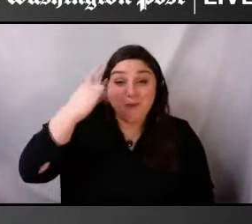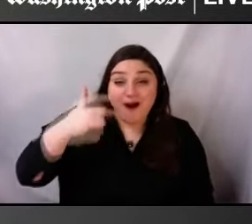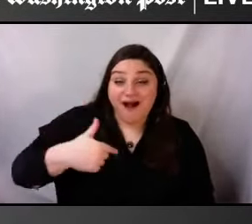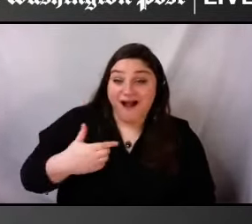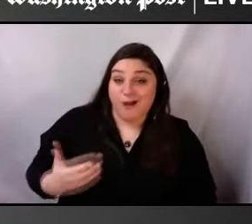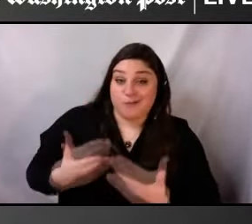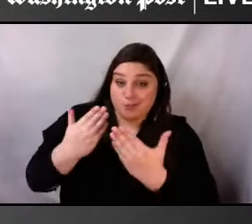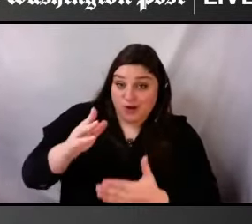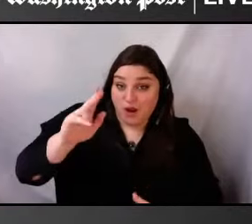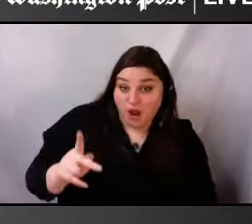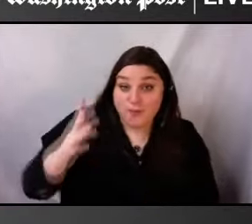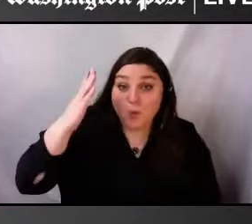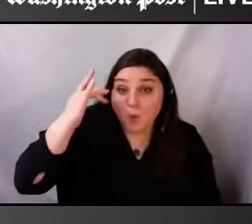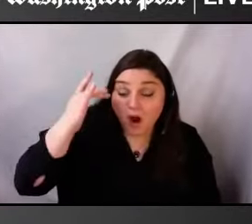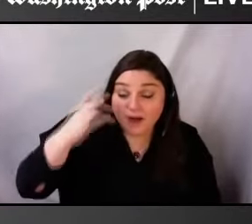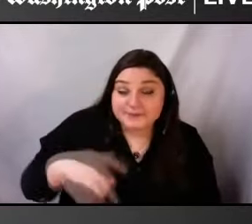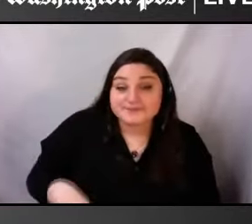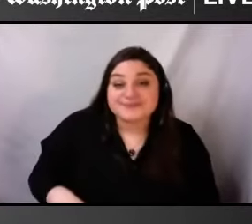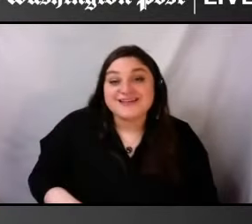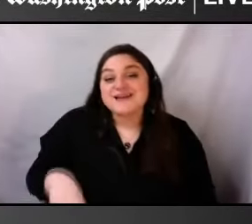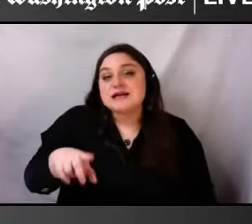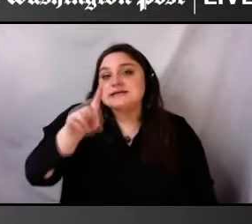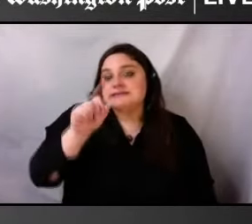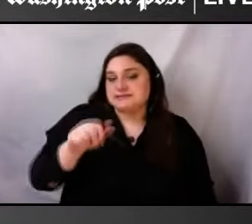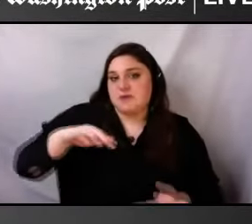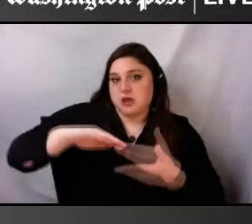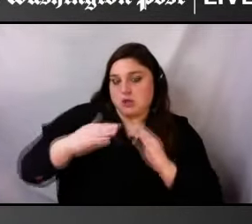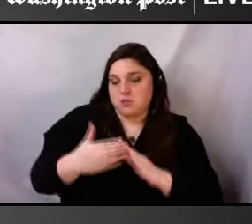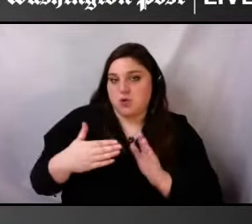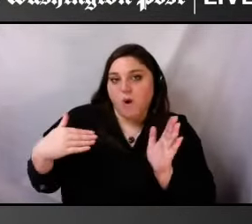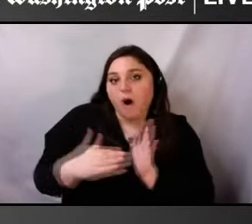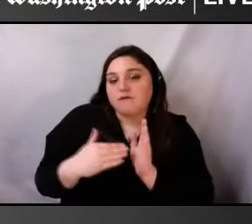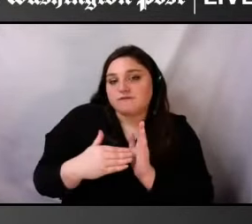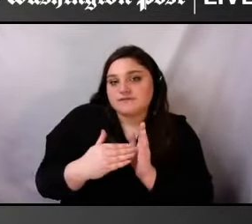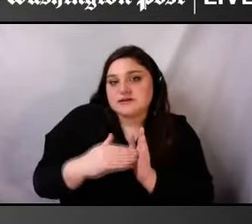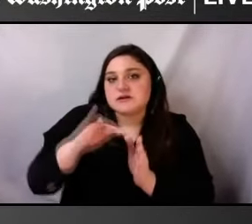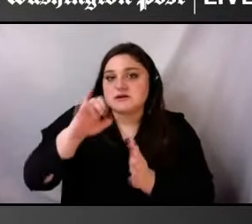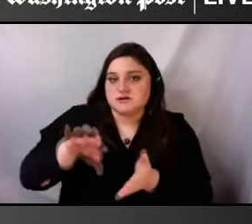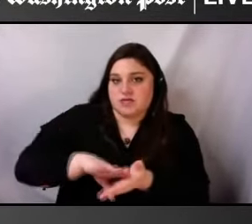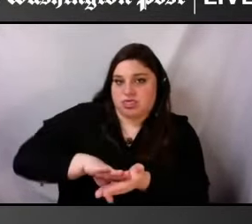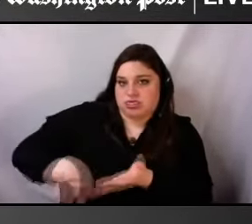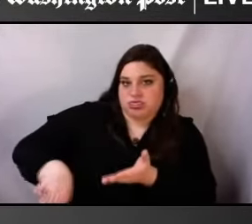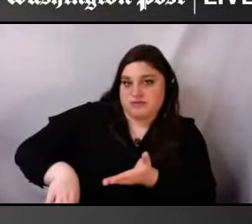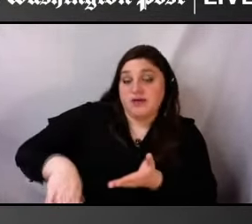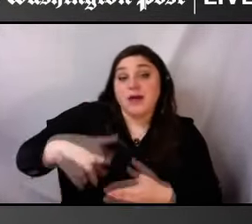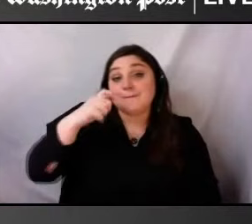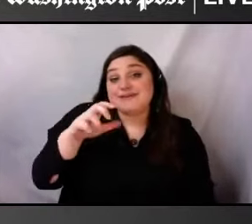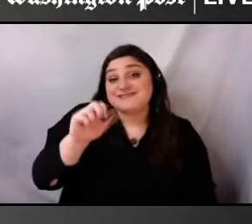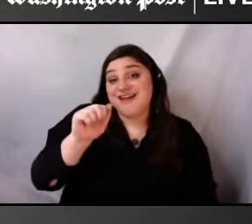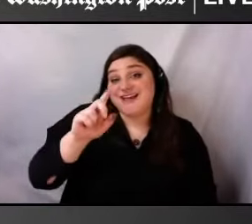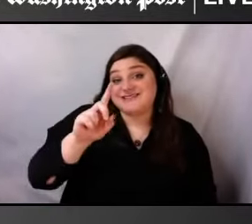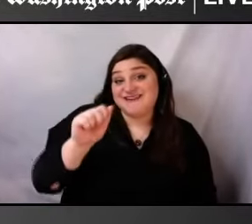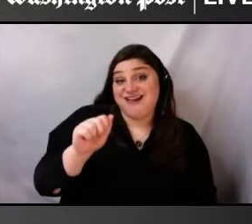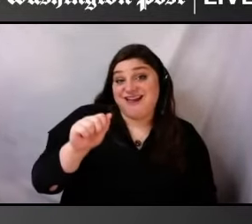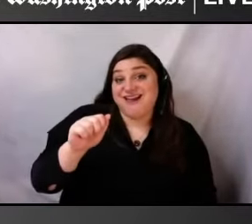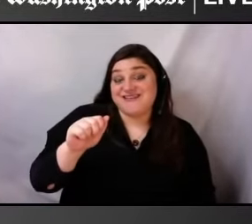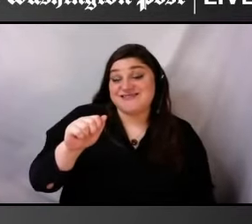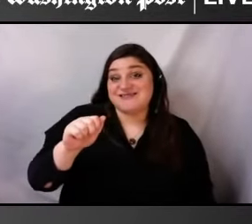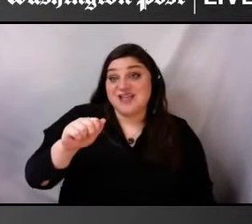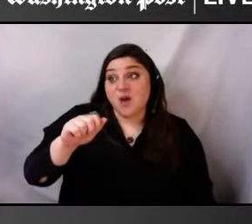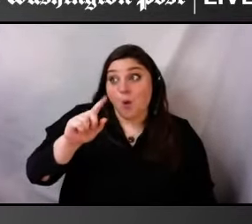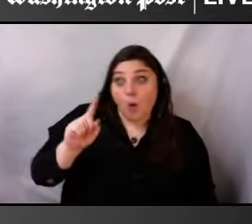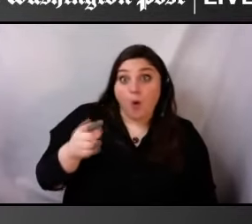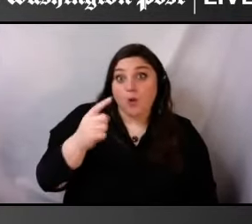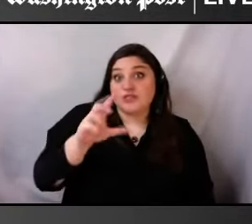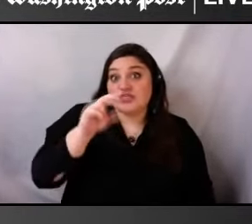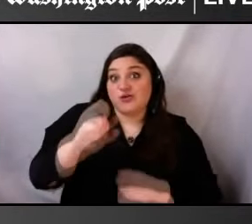And until very recently, the Americans with Disabilities Act is only 31 years. I, you know, the,